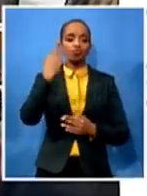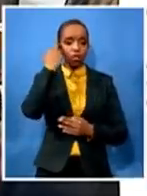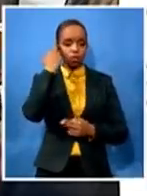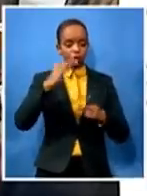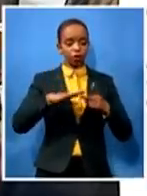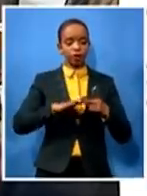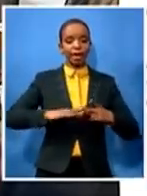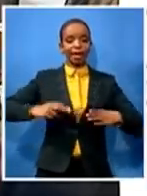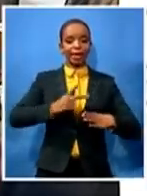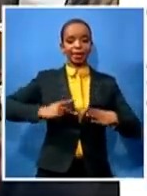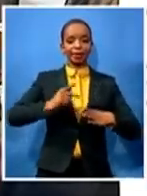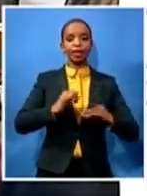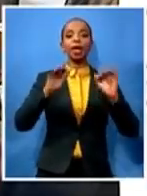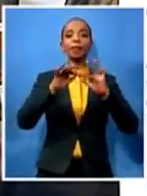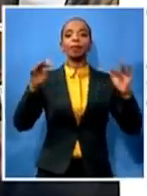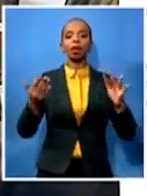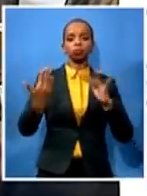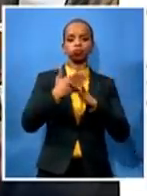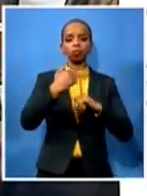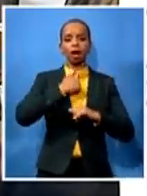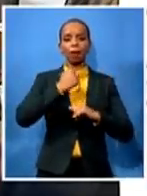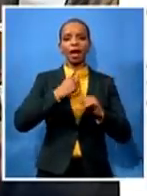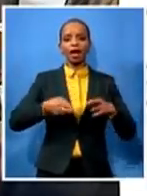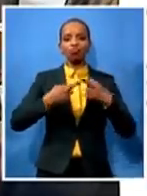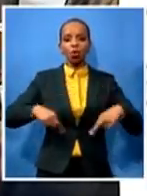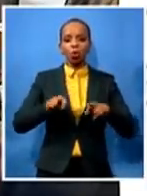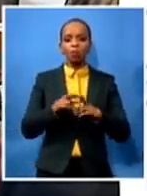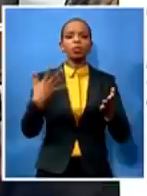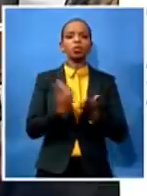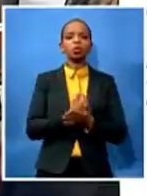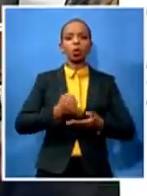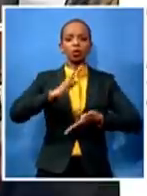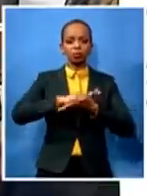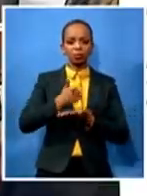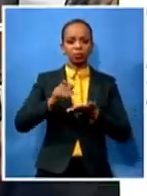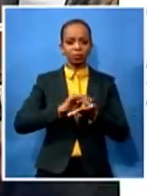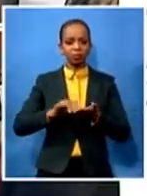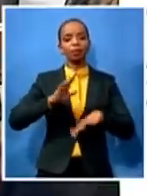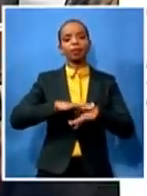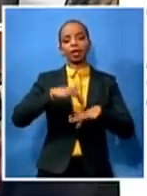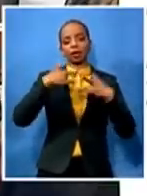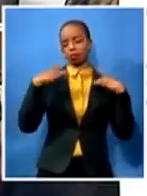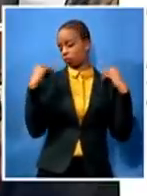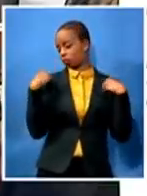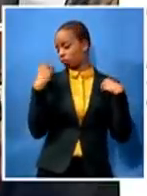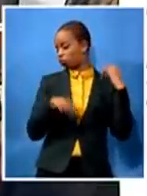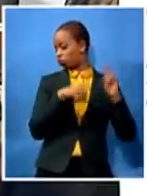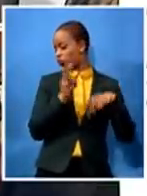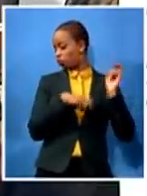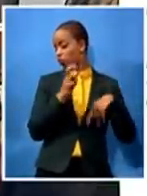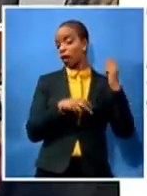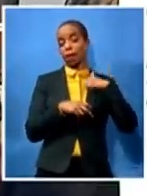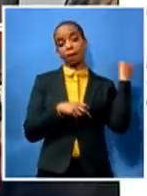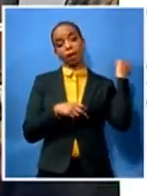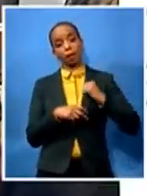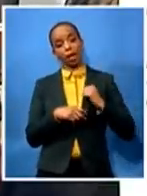took all the electronic gadgets whilst i was asleep they took my handbag and all other valuables